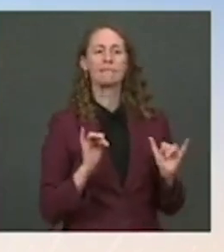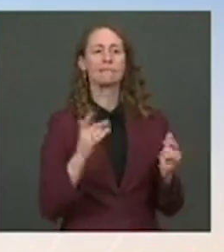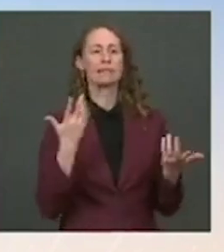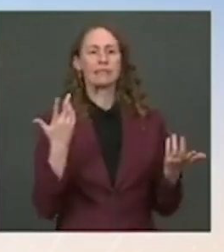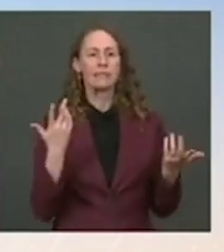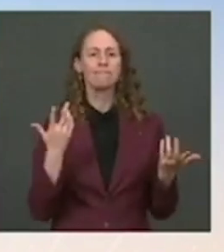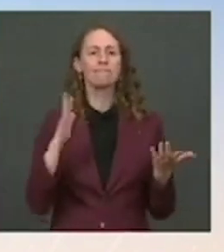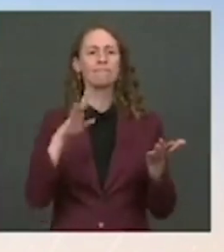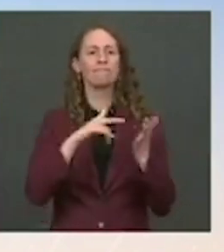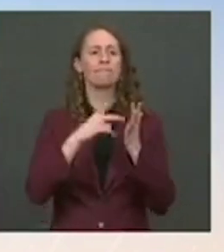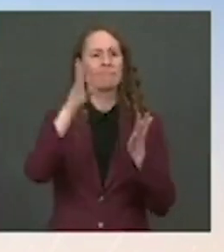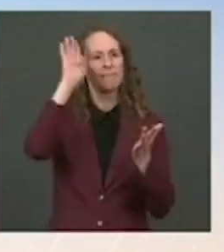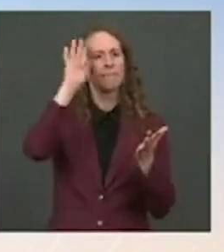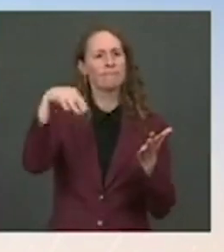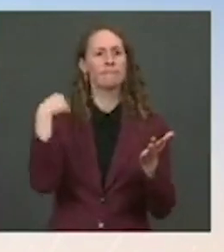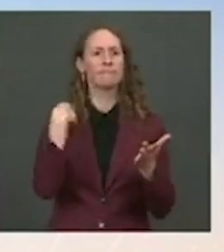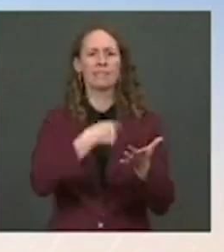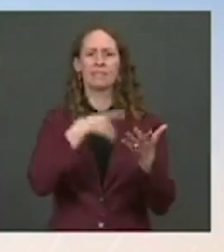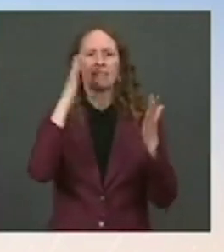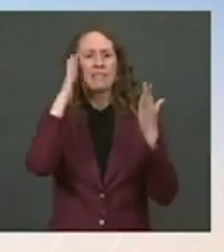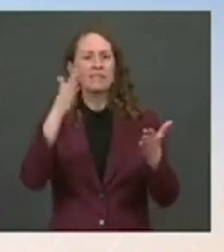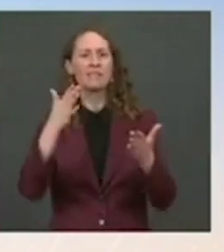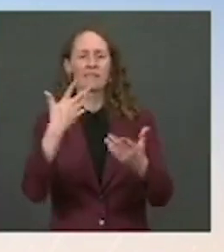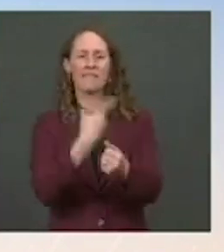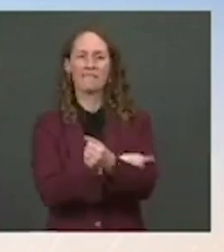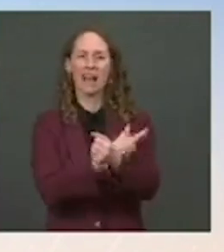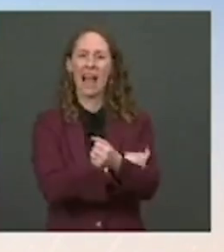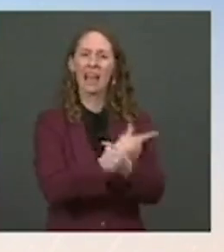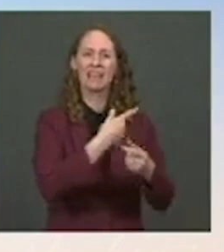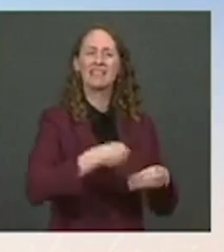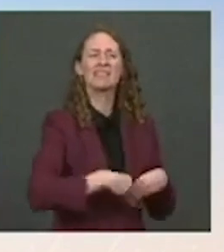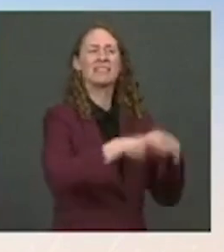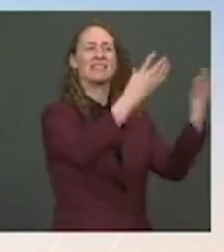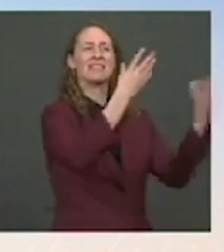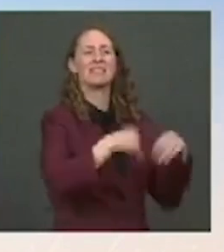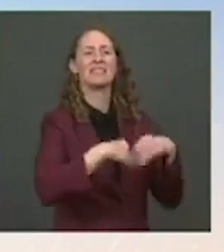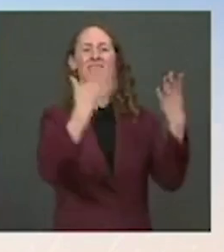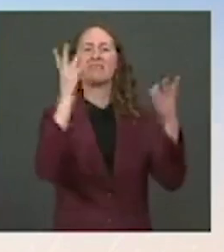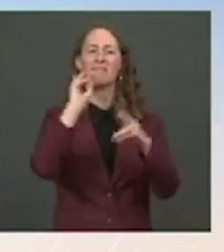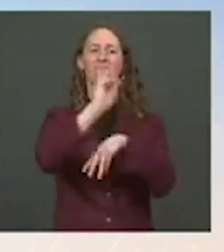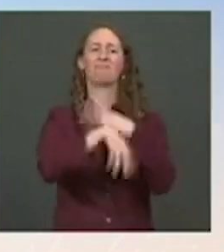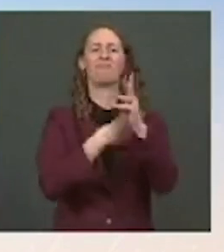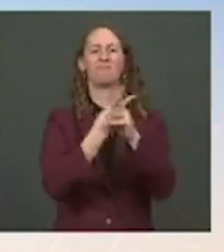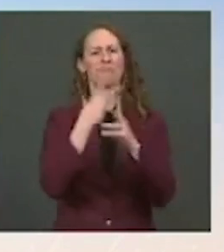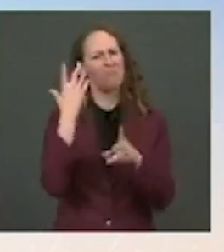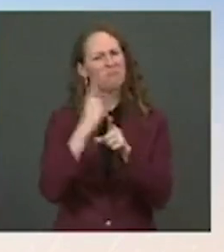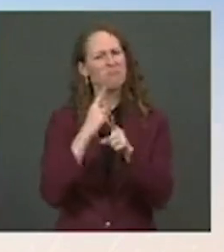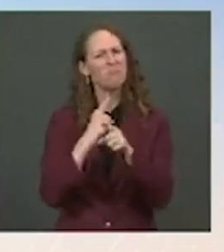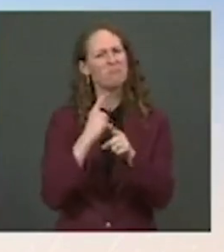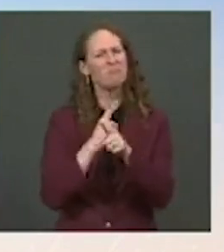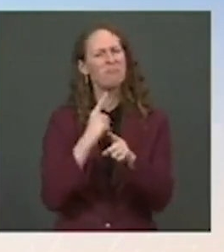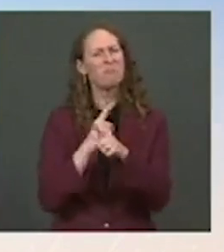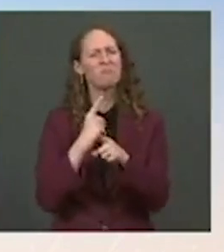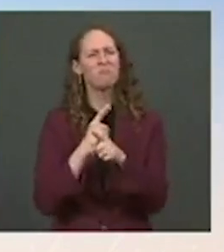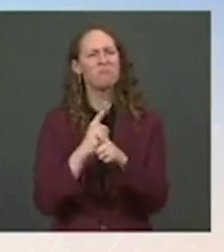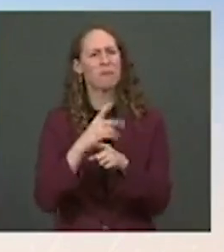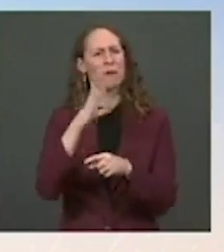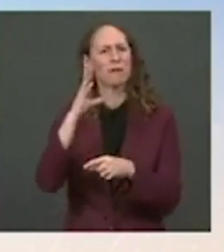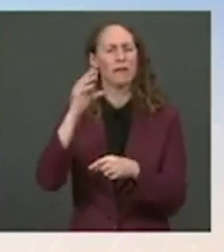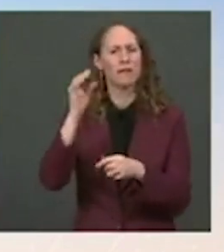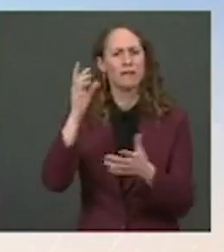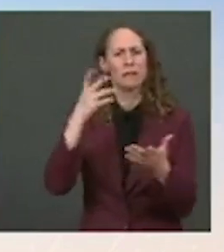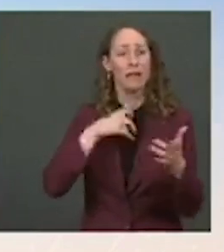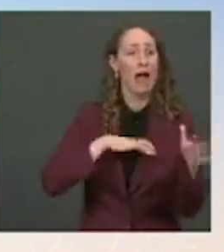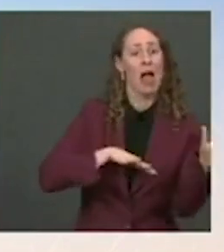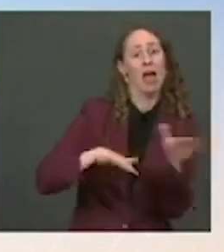to countries around the world for a range of reasons. It's morally right, but also to help address those global supply chain issues